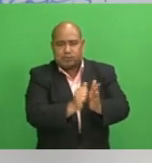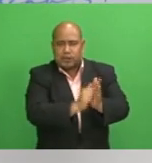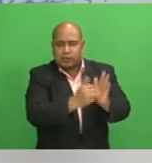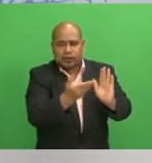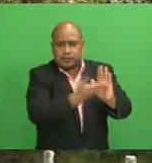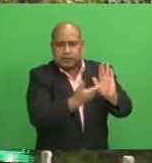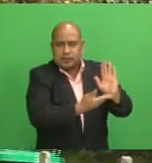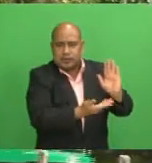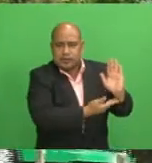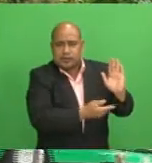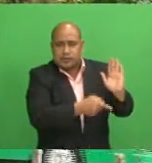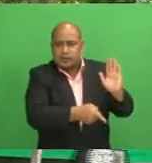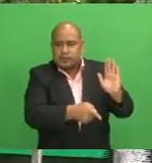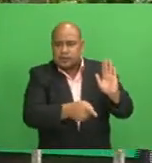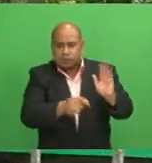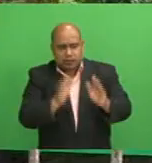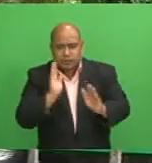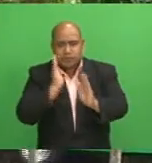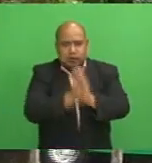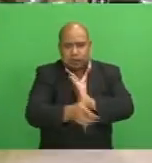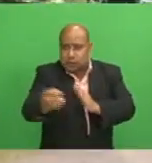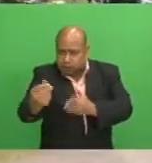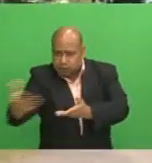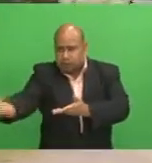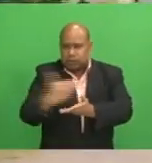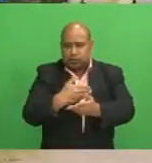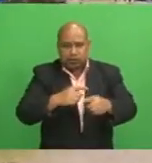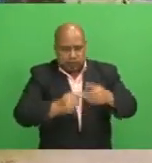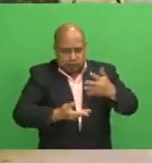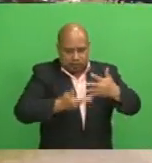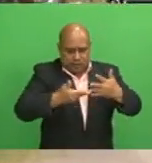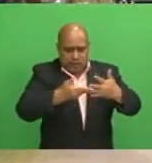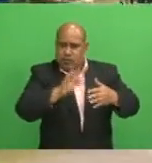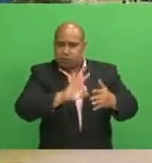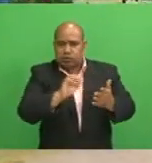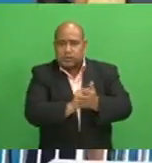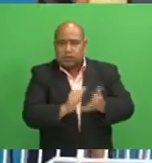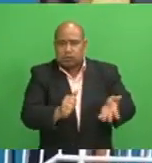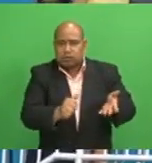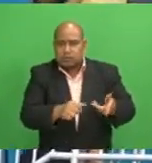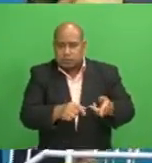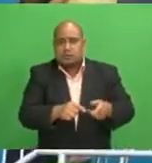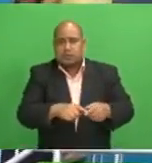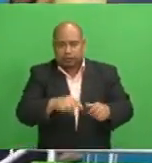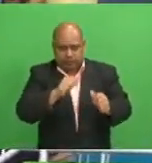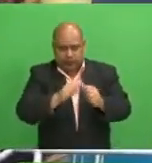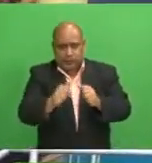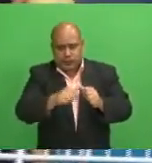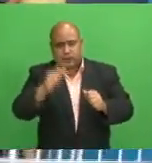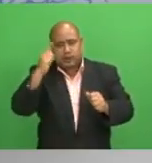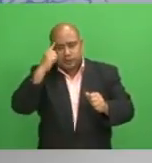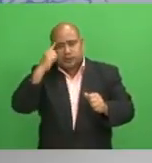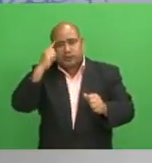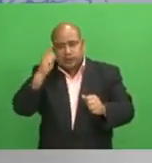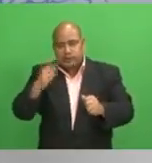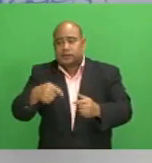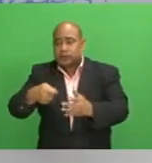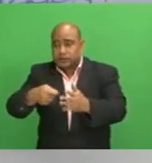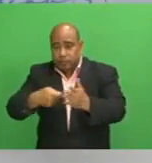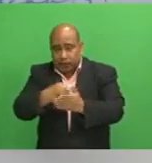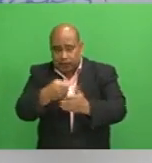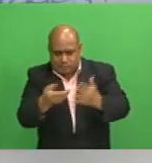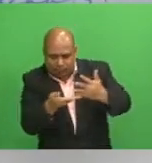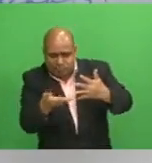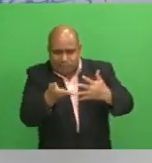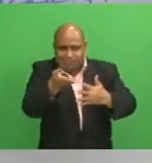the rates. Kumar says the new system will allow them to better understand rate payers. Then we will know exactly the